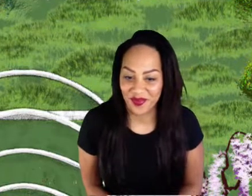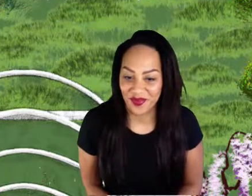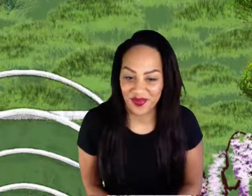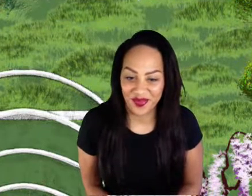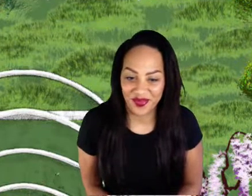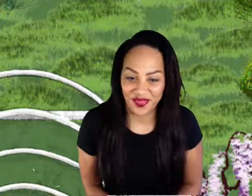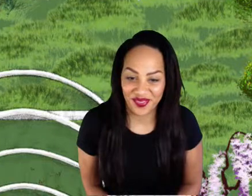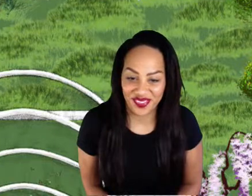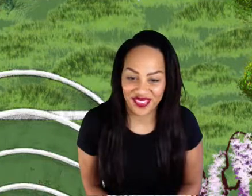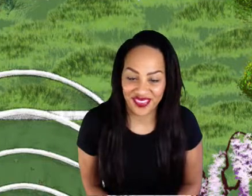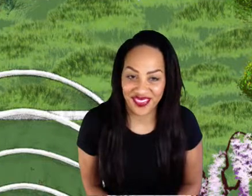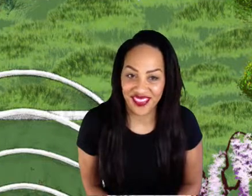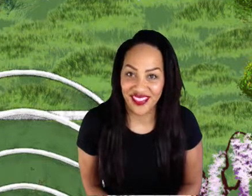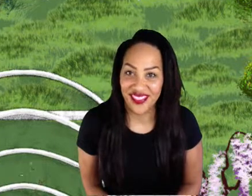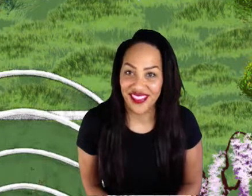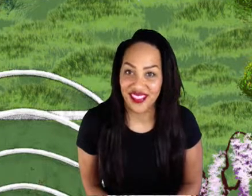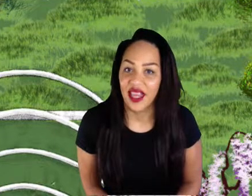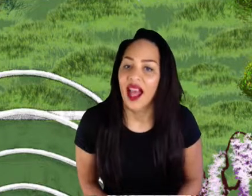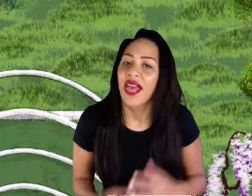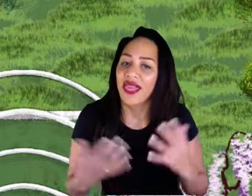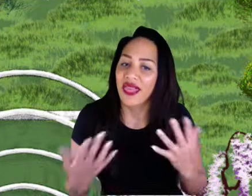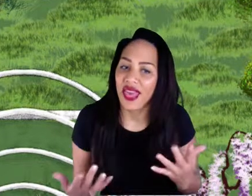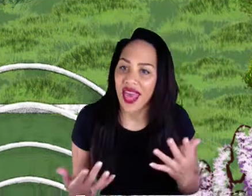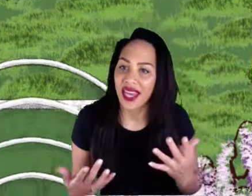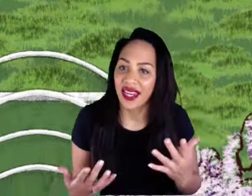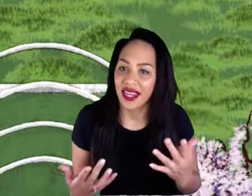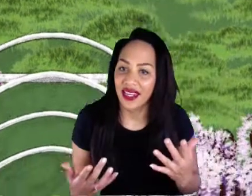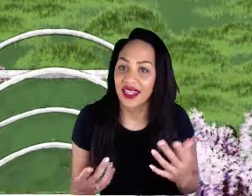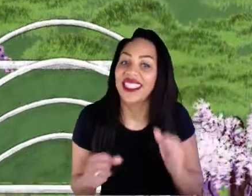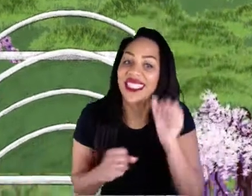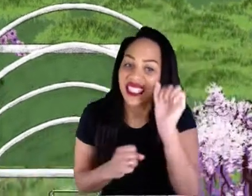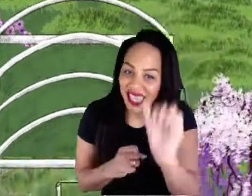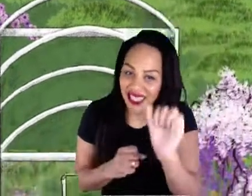And then over here, yes, we have the butterfly houses.